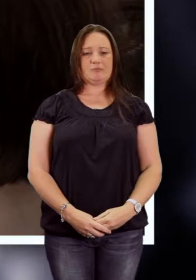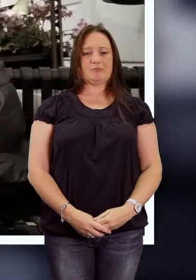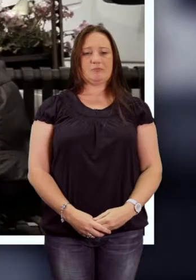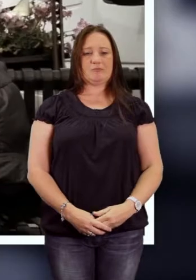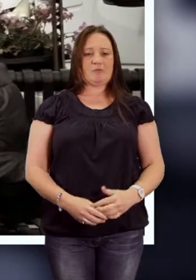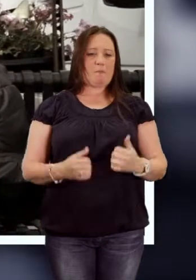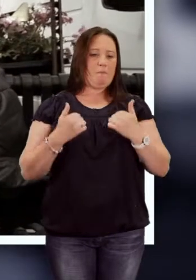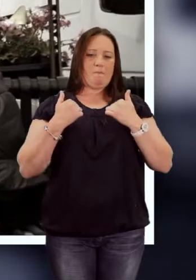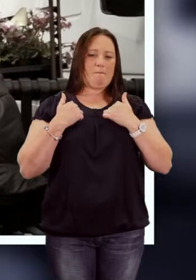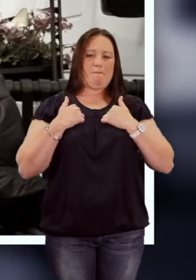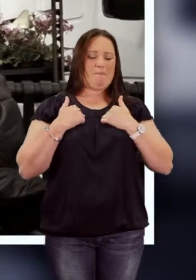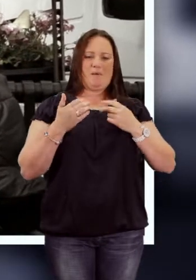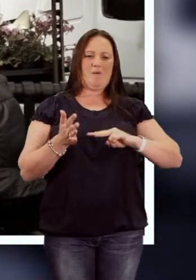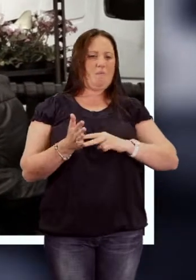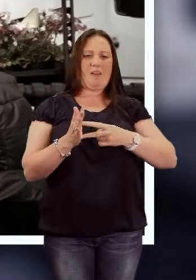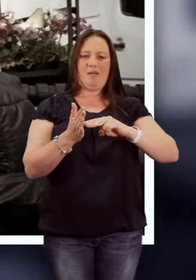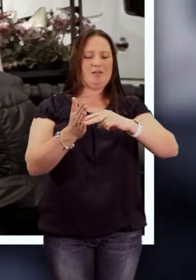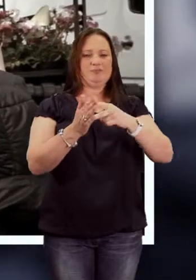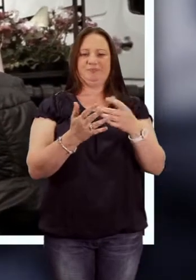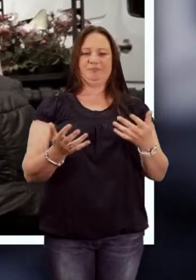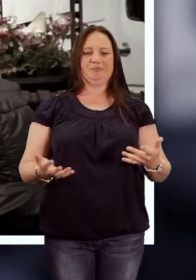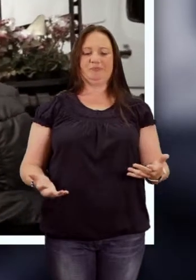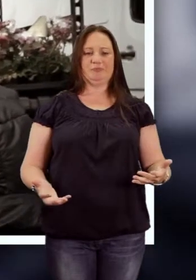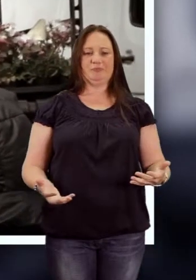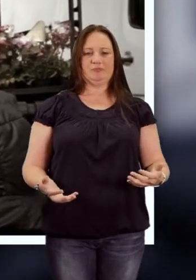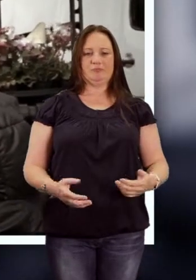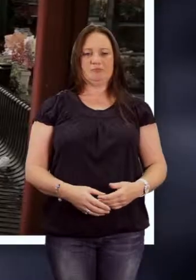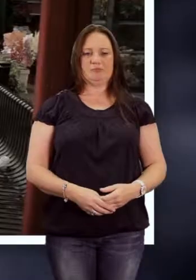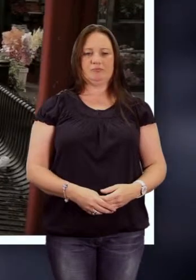This was not my plan.